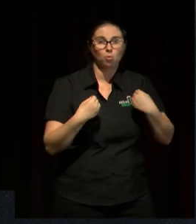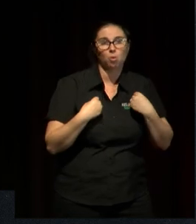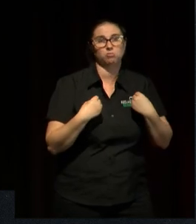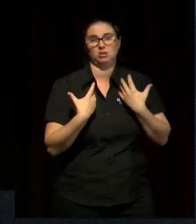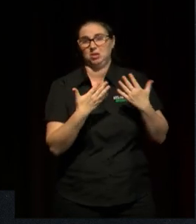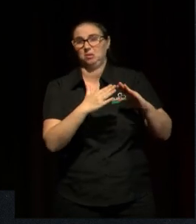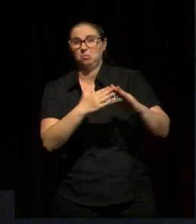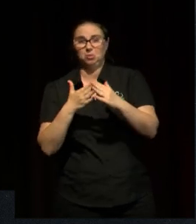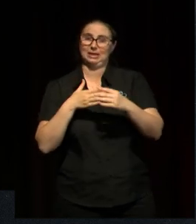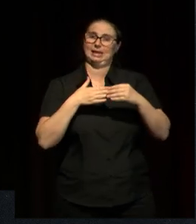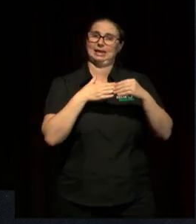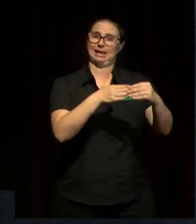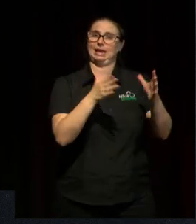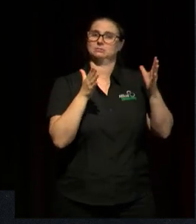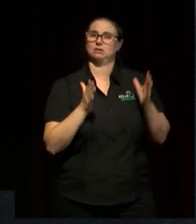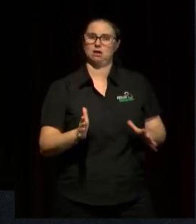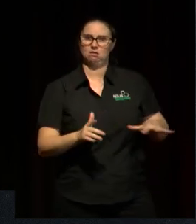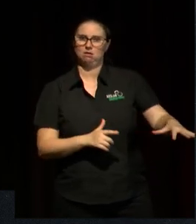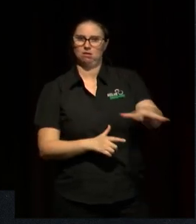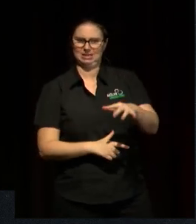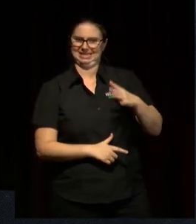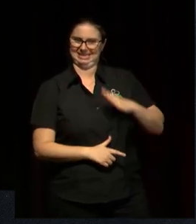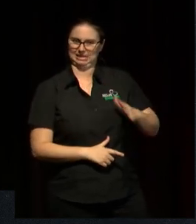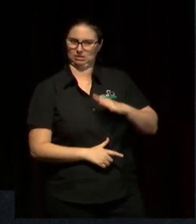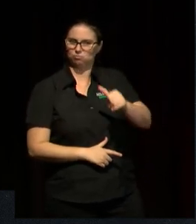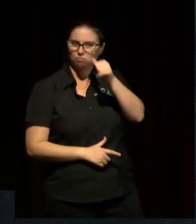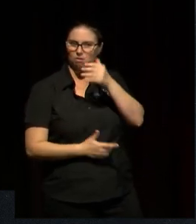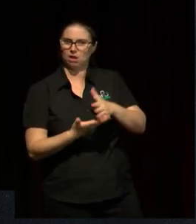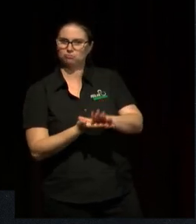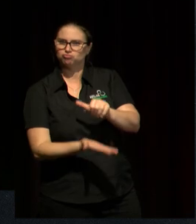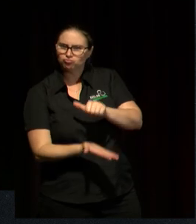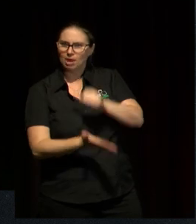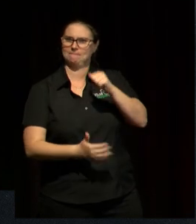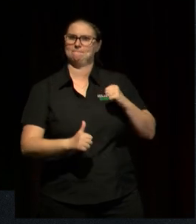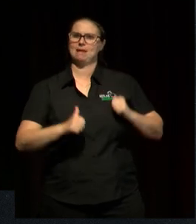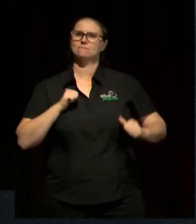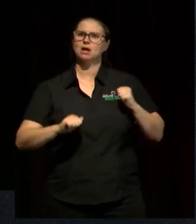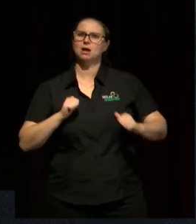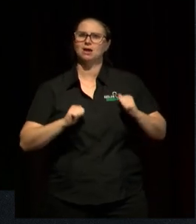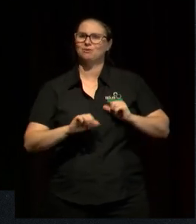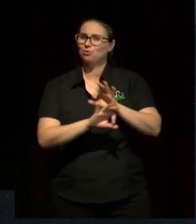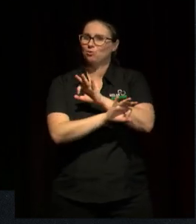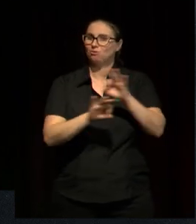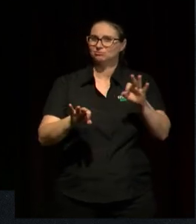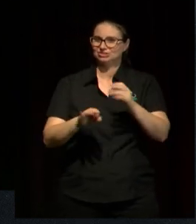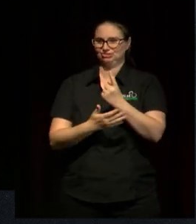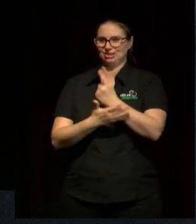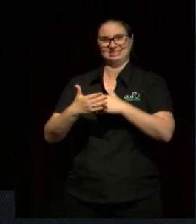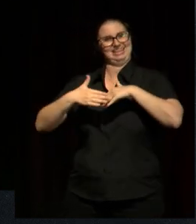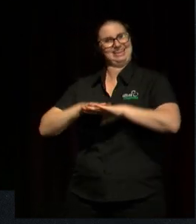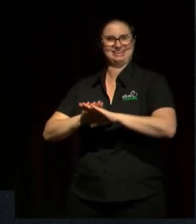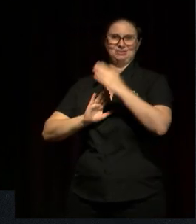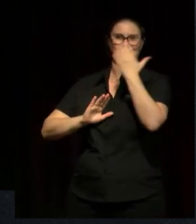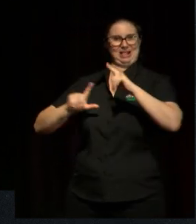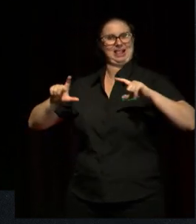you know, they are people who know how to behave well. Yeah. So it doesn't start in the classroom, even though the